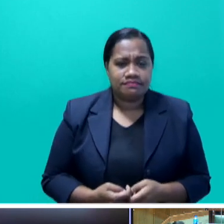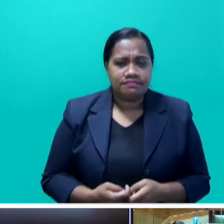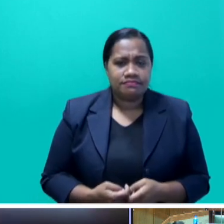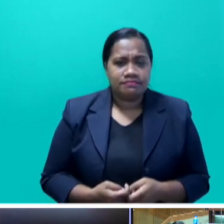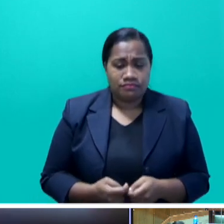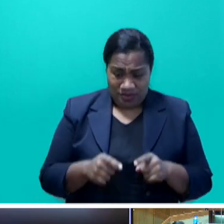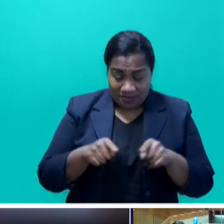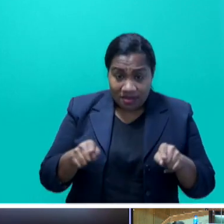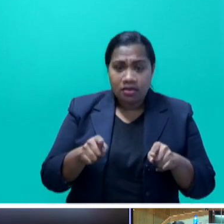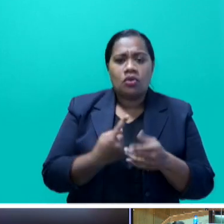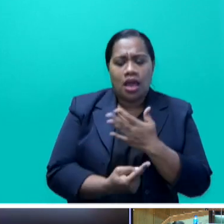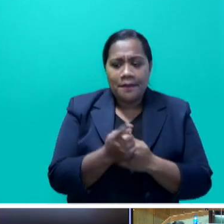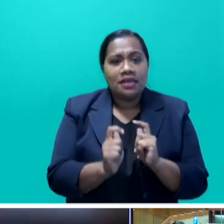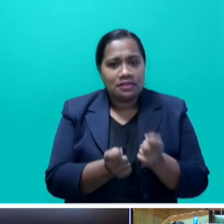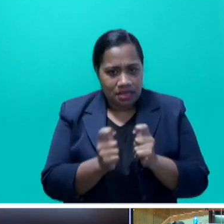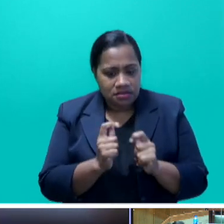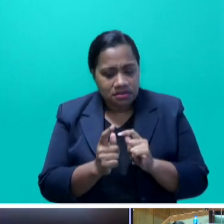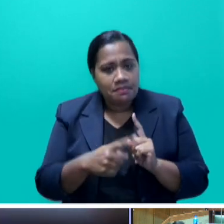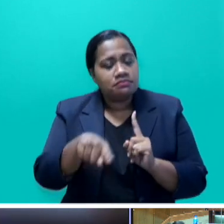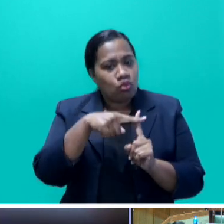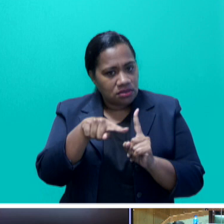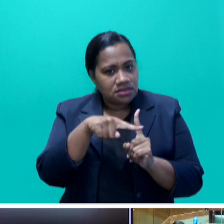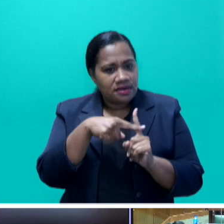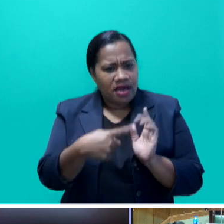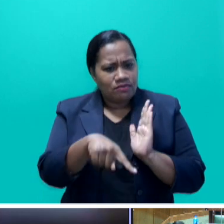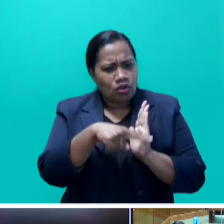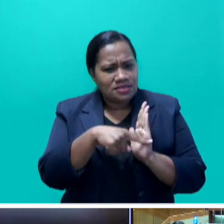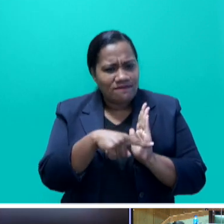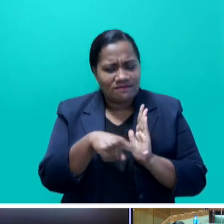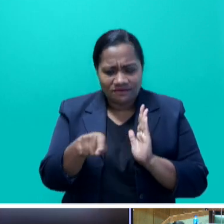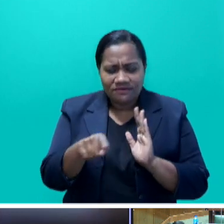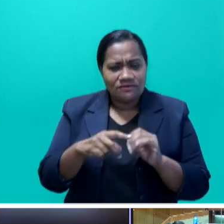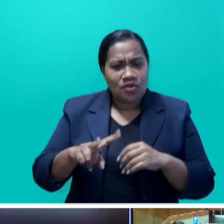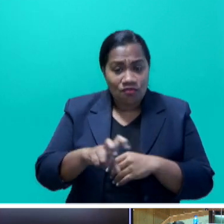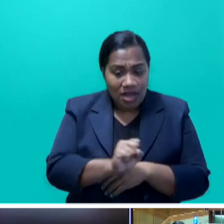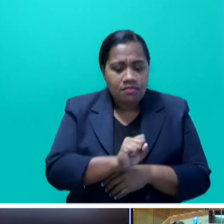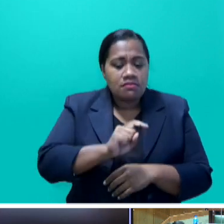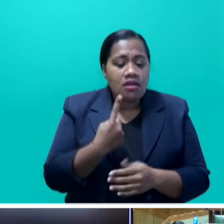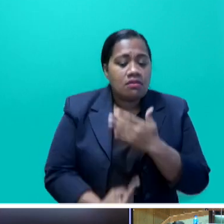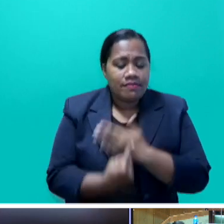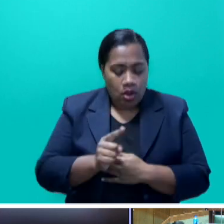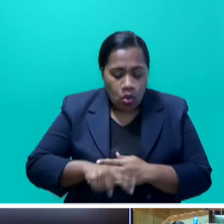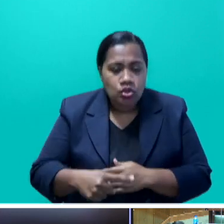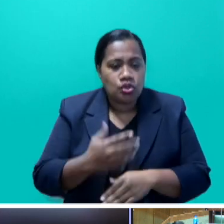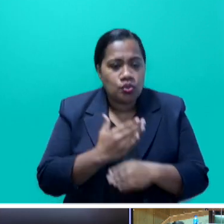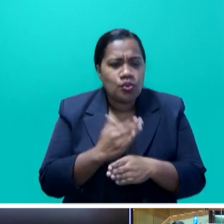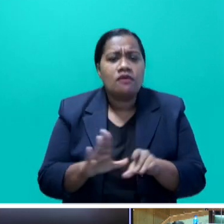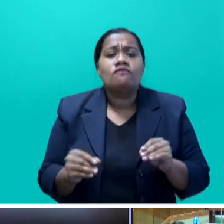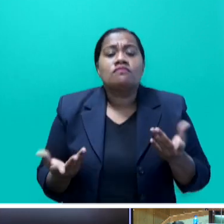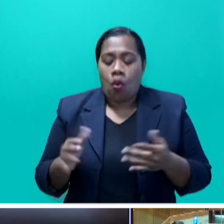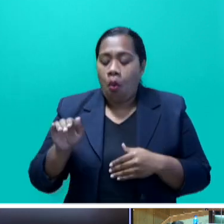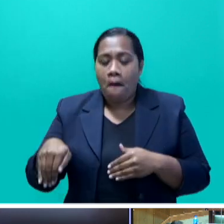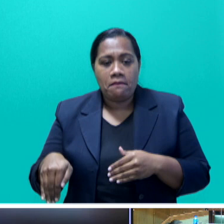positive for the virus. Yet, they continue to work from home to help finalize the budget.